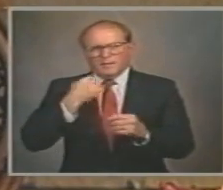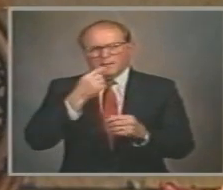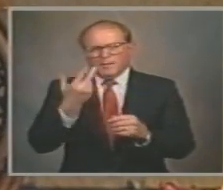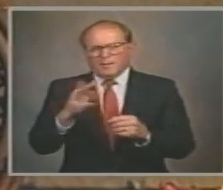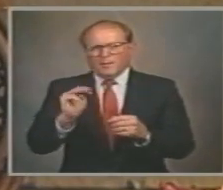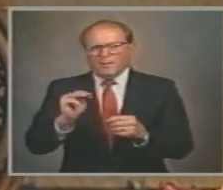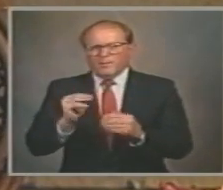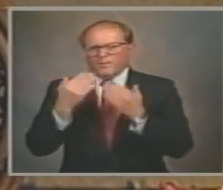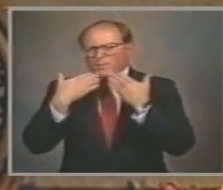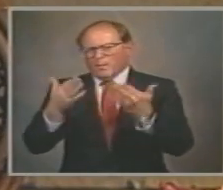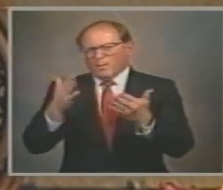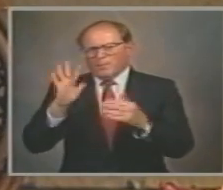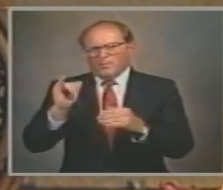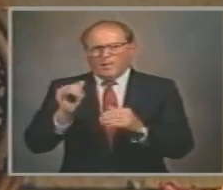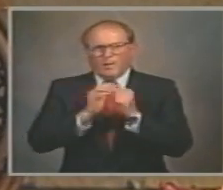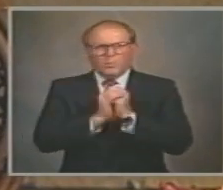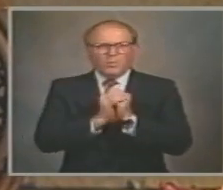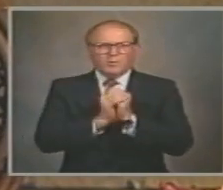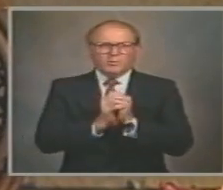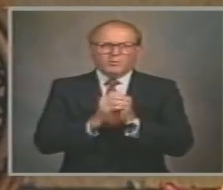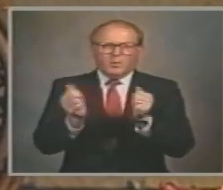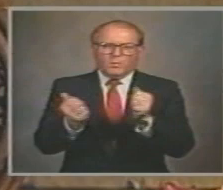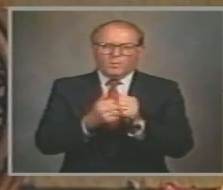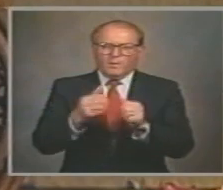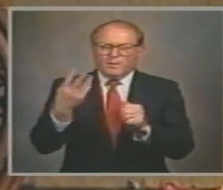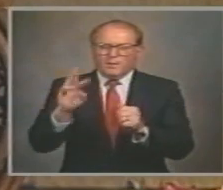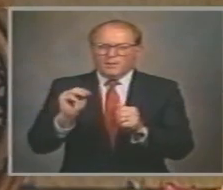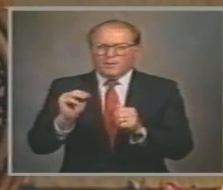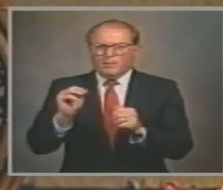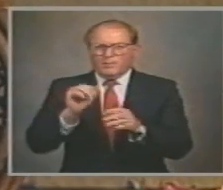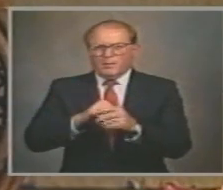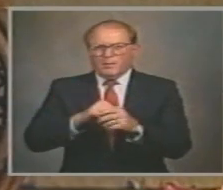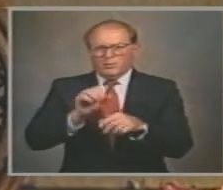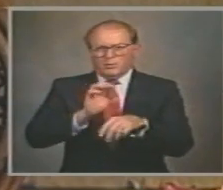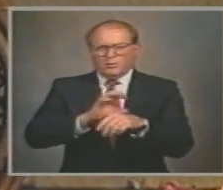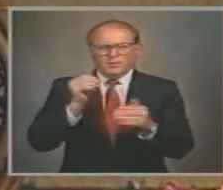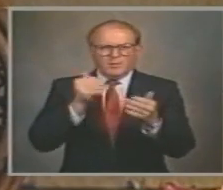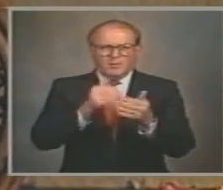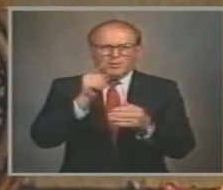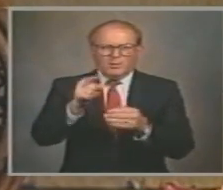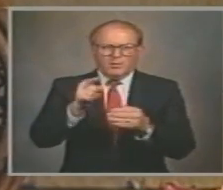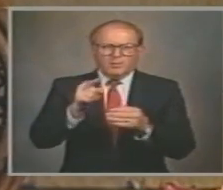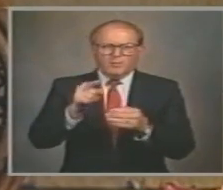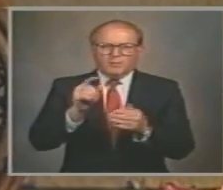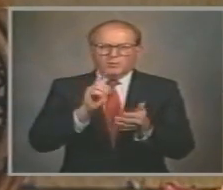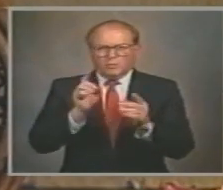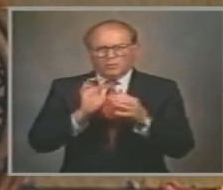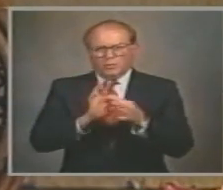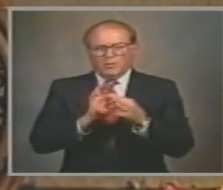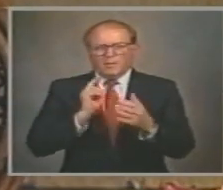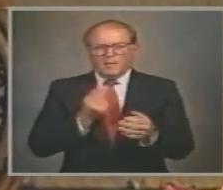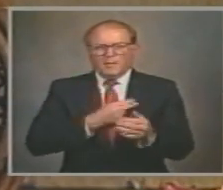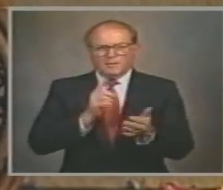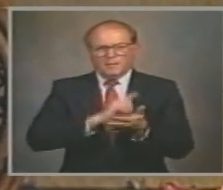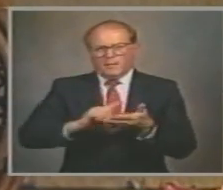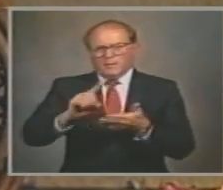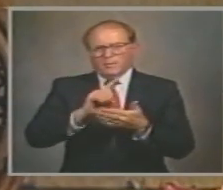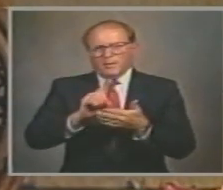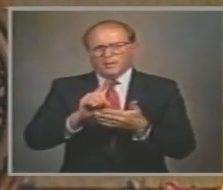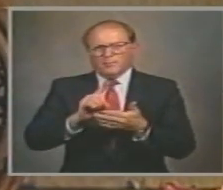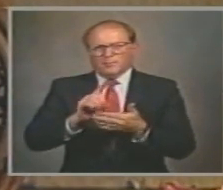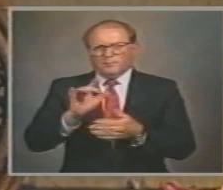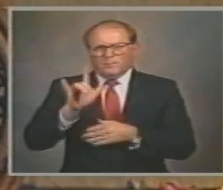thanks by worshiping And with a congregation near you Next Sunday And join us again next week Would you? Until then,